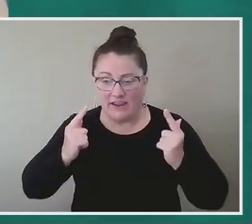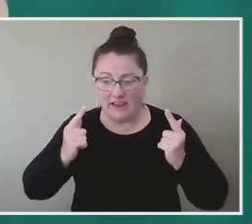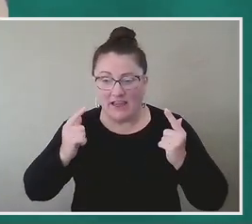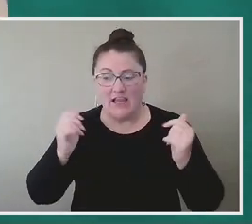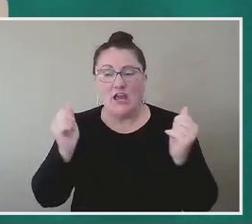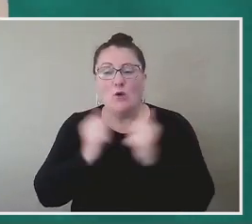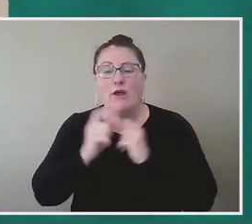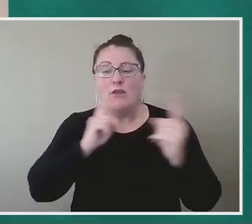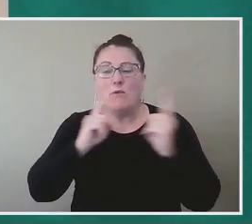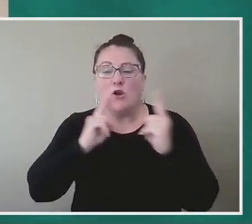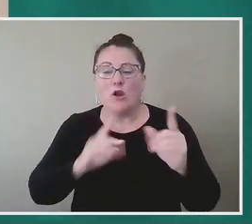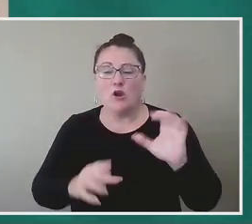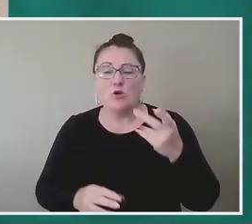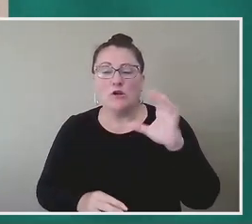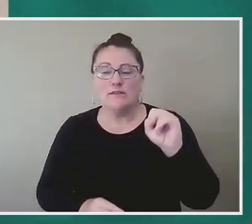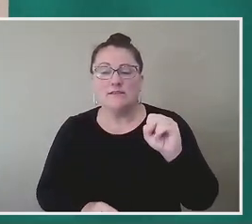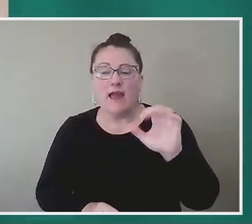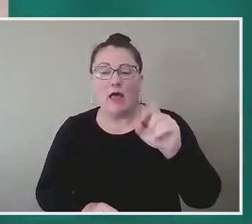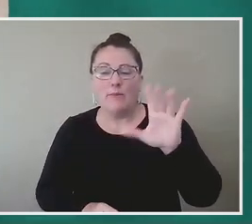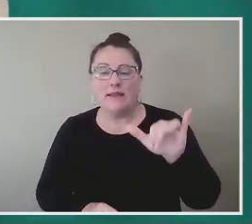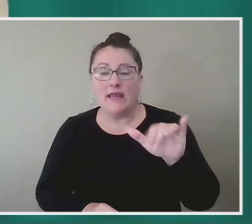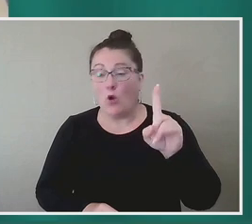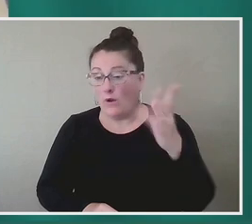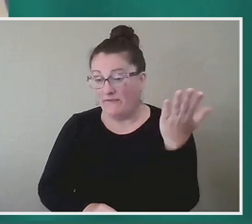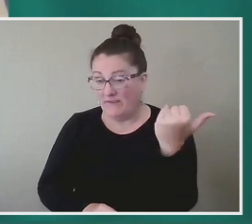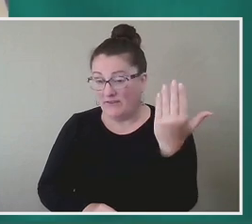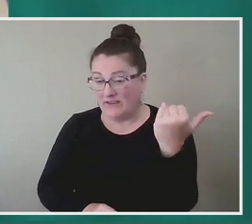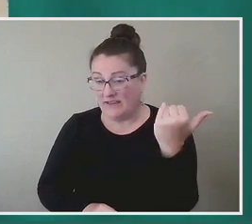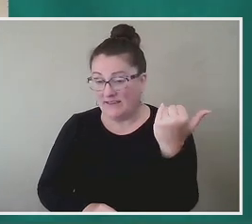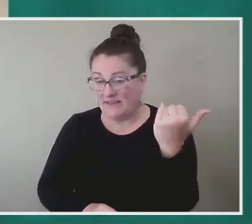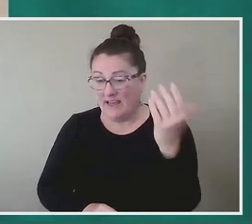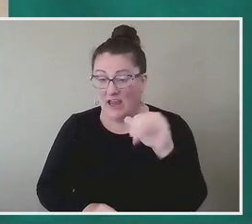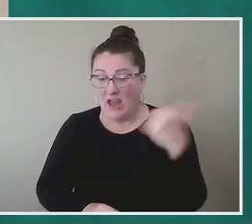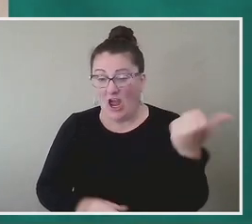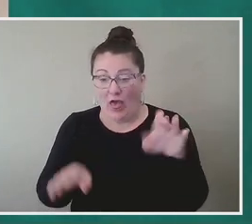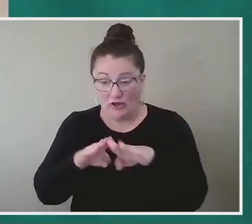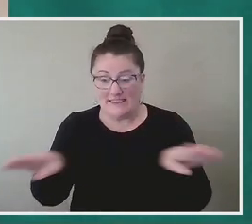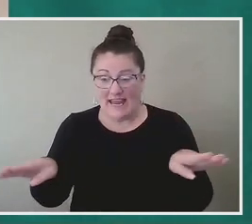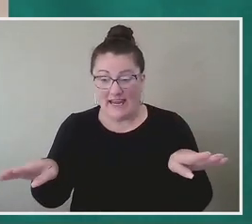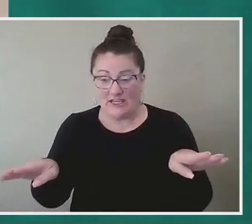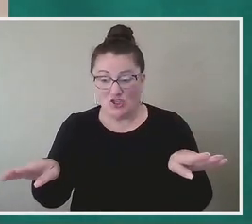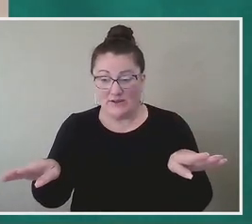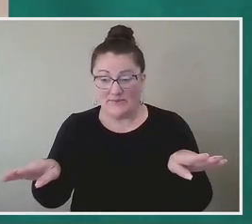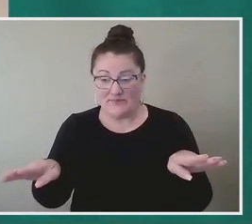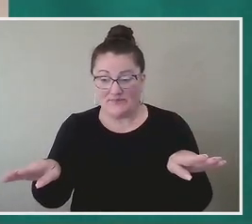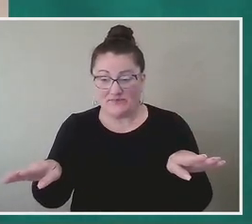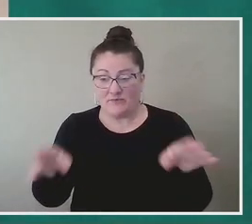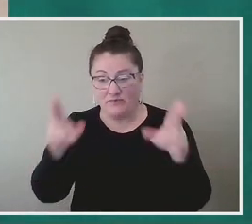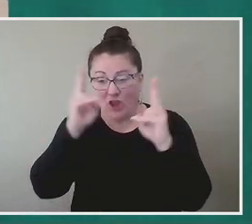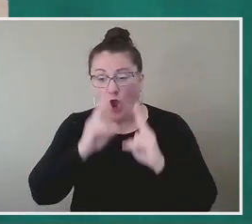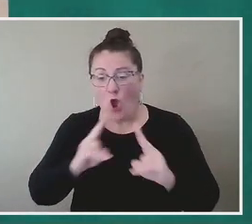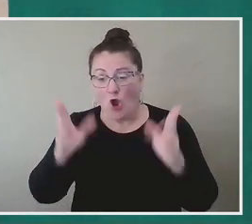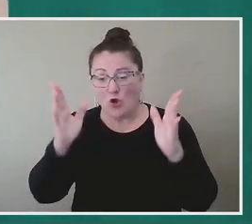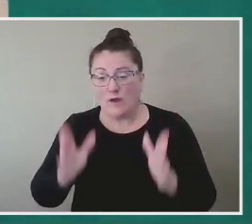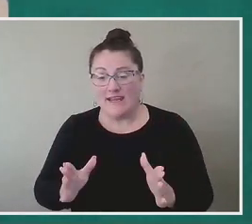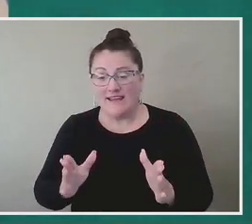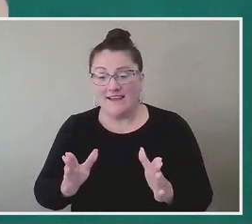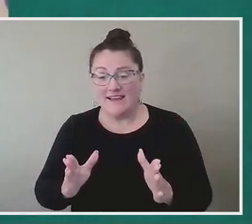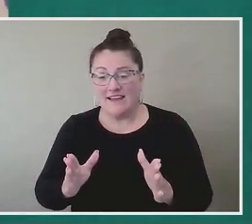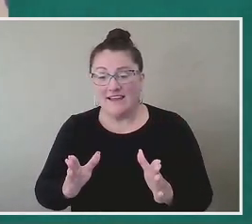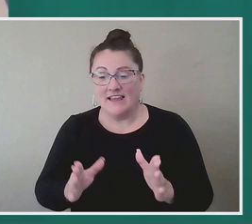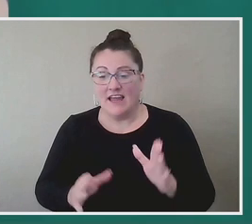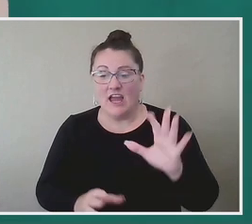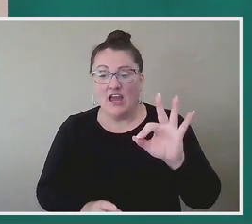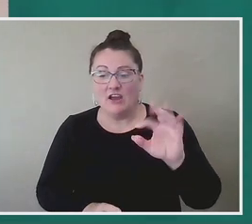Chris Albany at one 15 on the Nella Larson virtual stage. You'll hear from honoree, uh, uh, Fanon